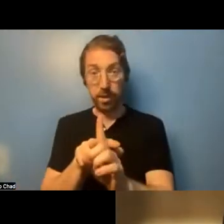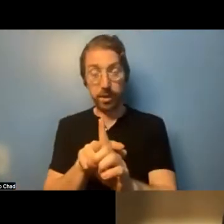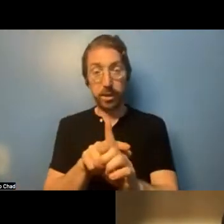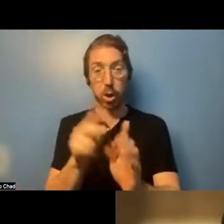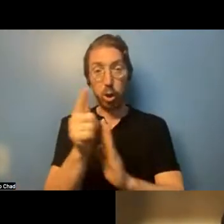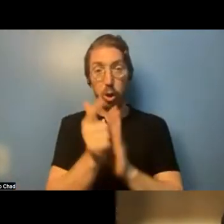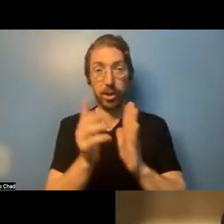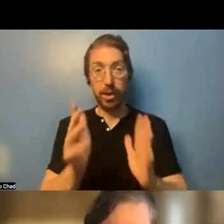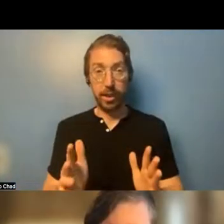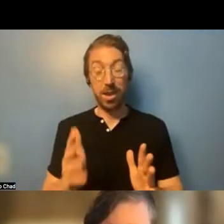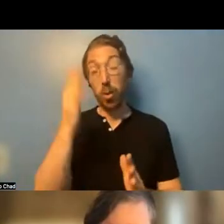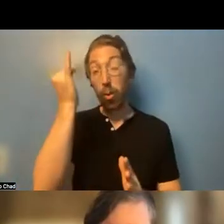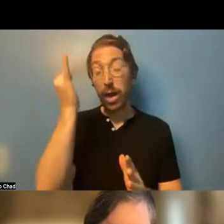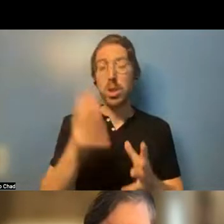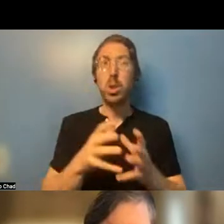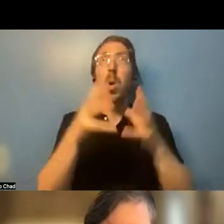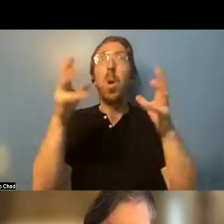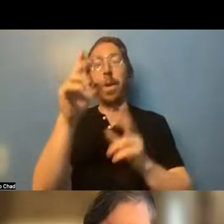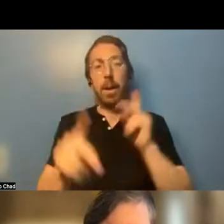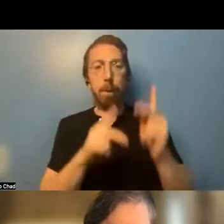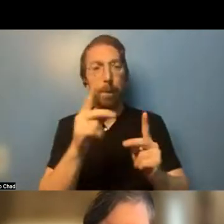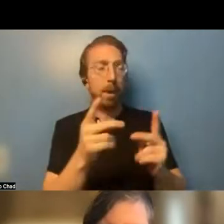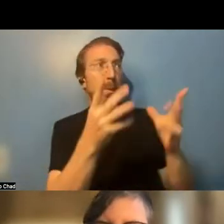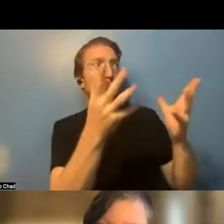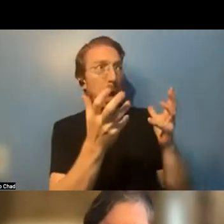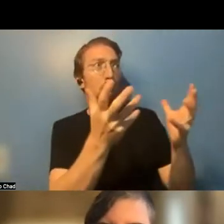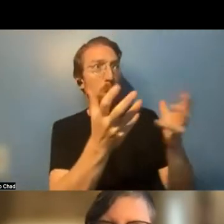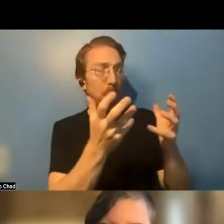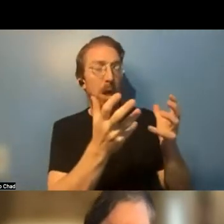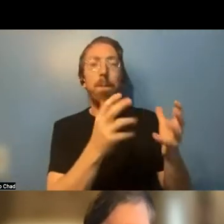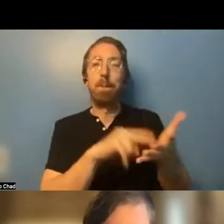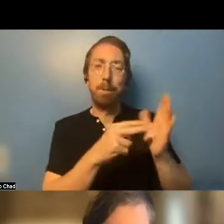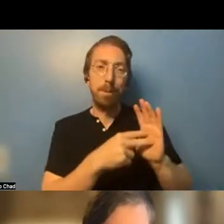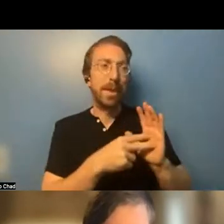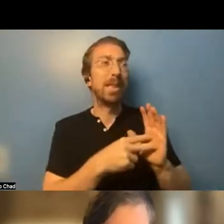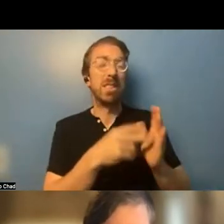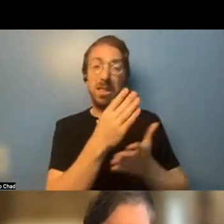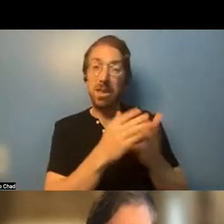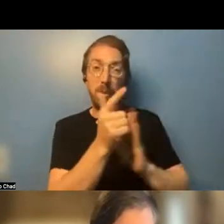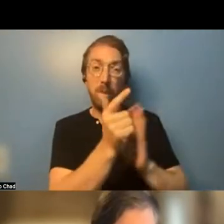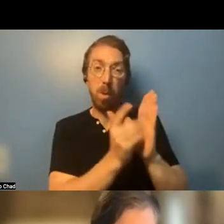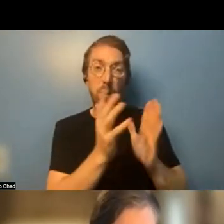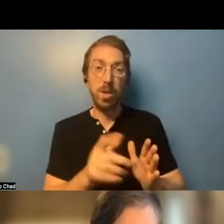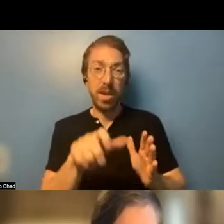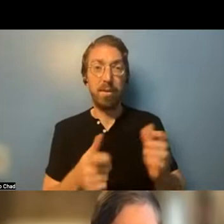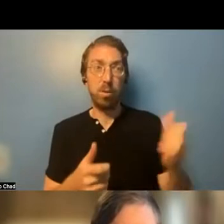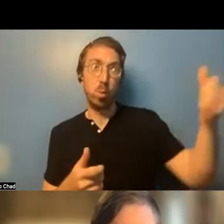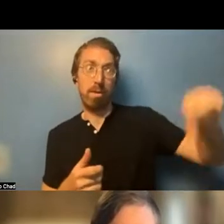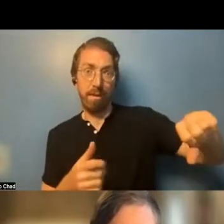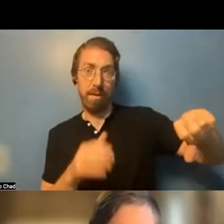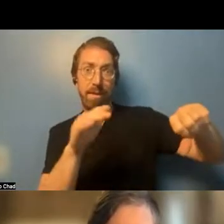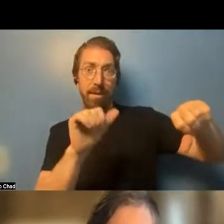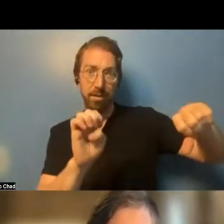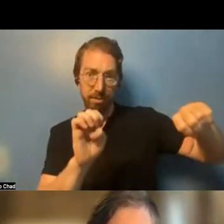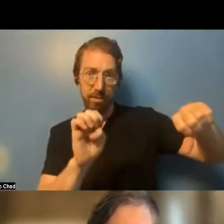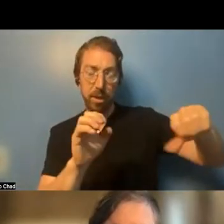legal services organizations are having to decline cases. That said, if you are already in a housing court case, you should ask